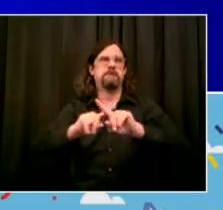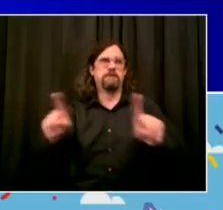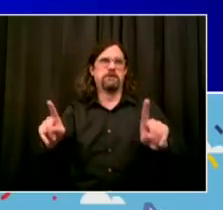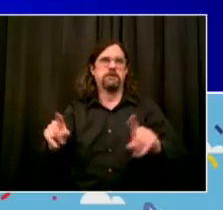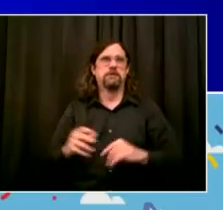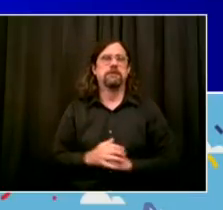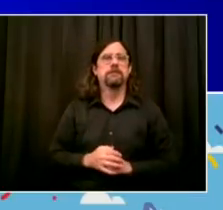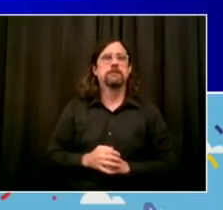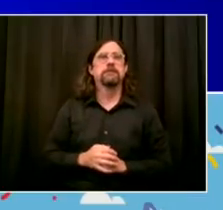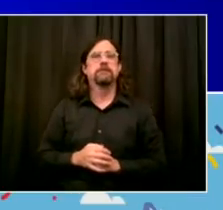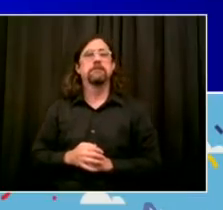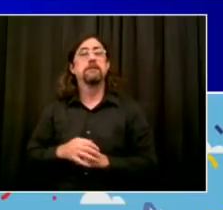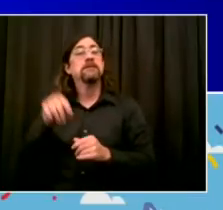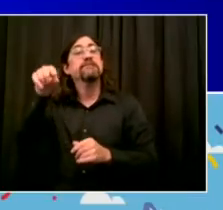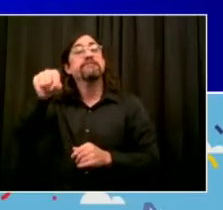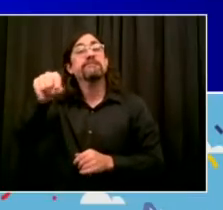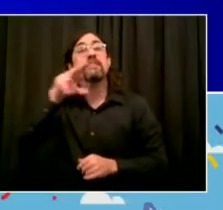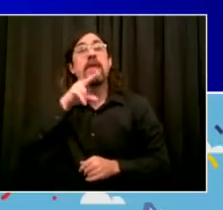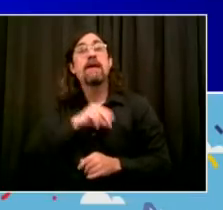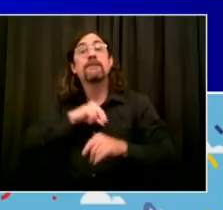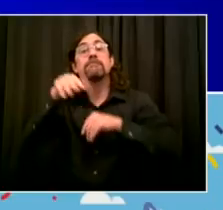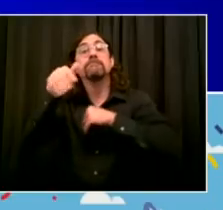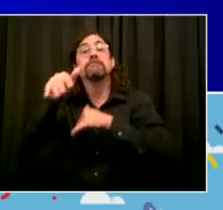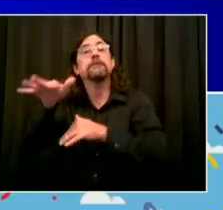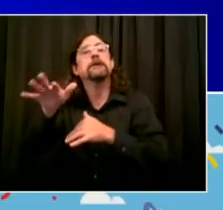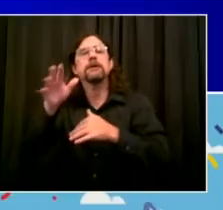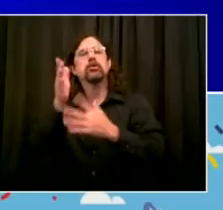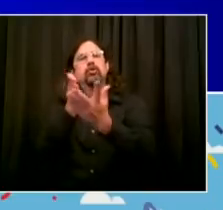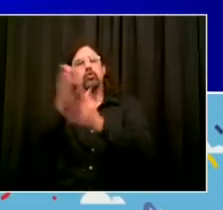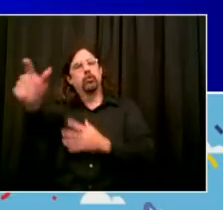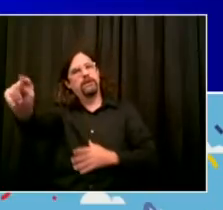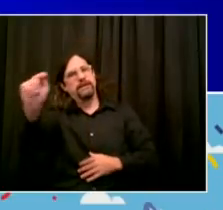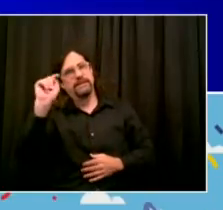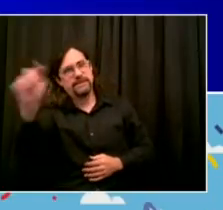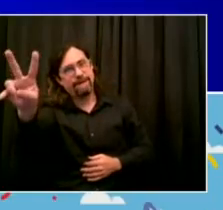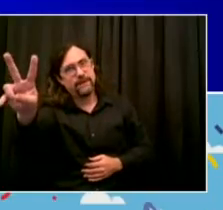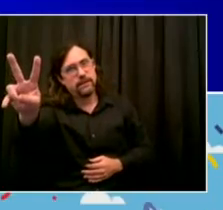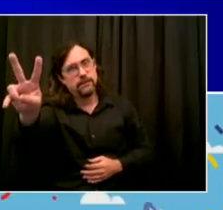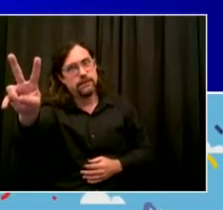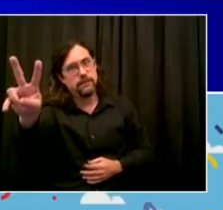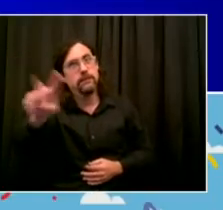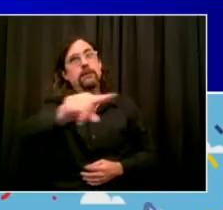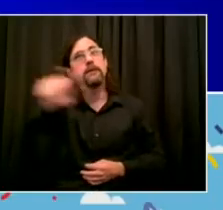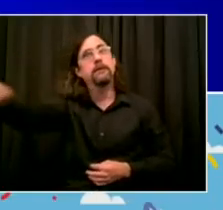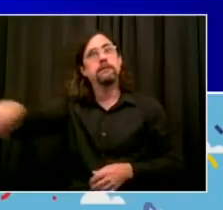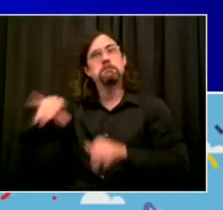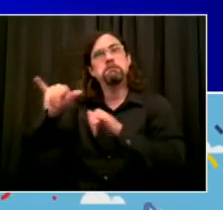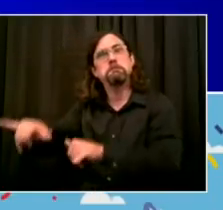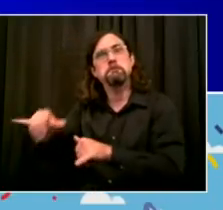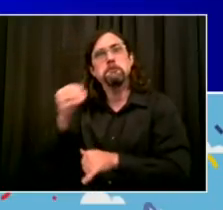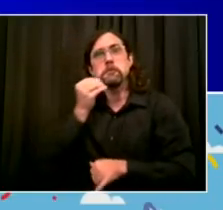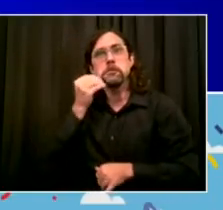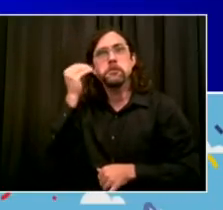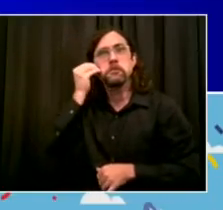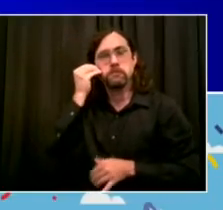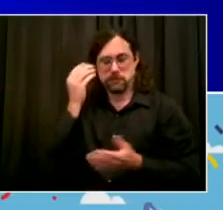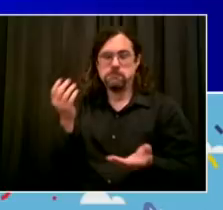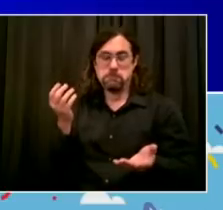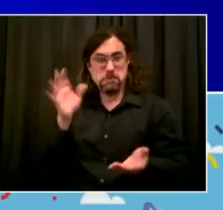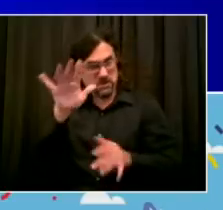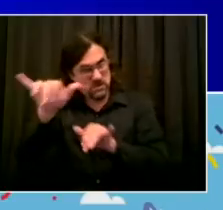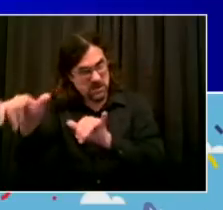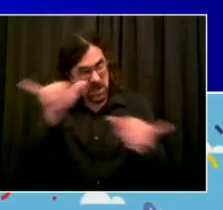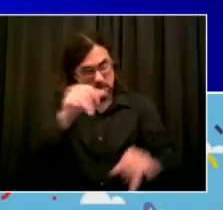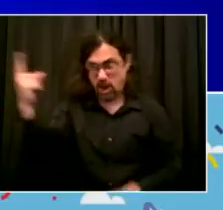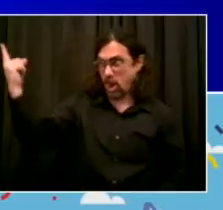have on Thanksgiving Day. So I want to thank everyone at Macy's. They're going to be talking to you later on today about the specifics of their plan. And I